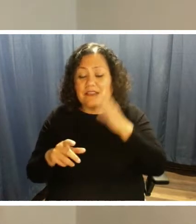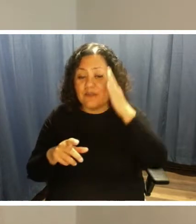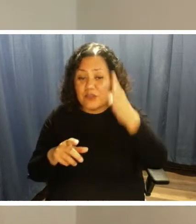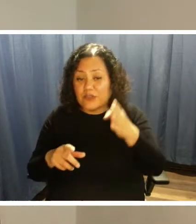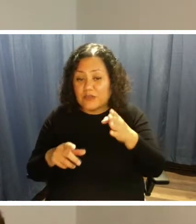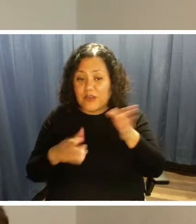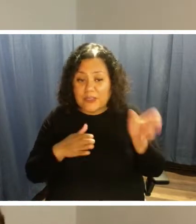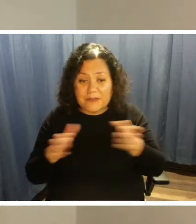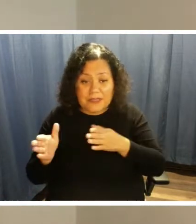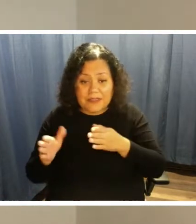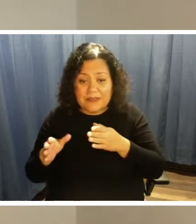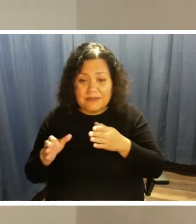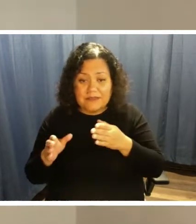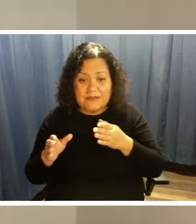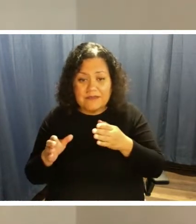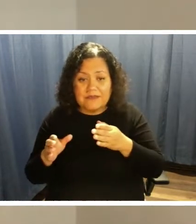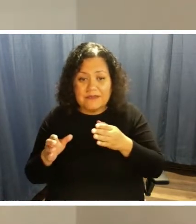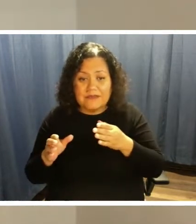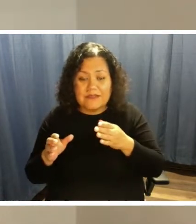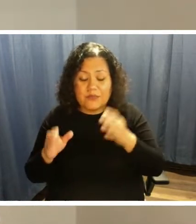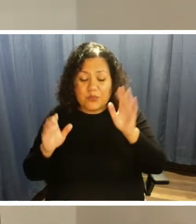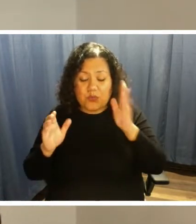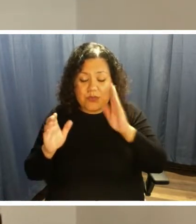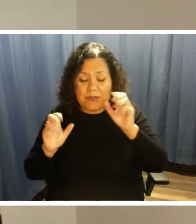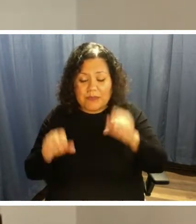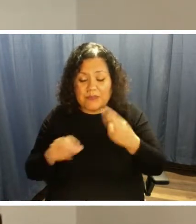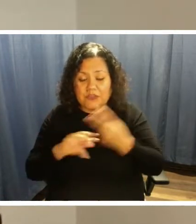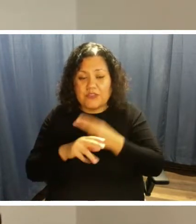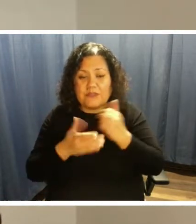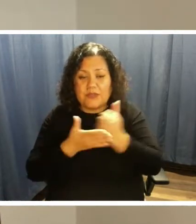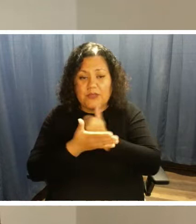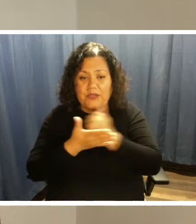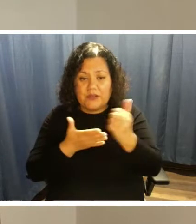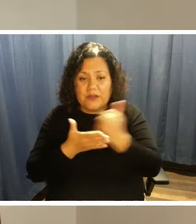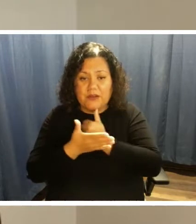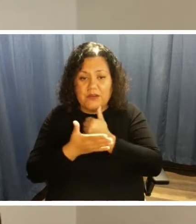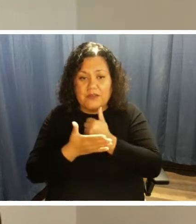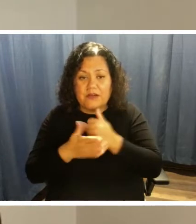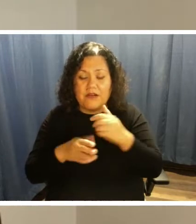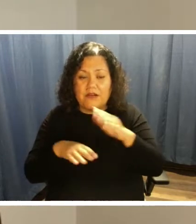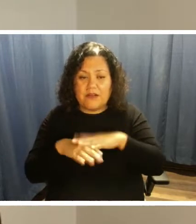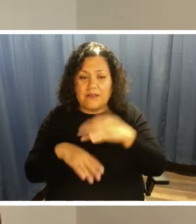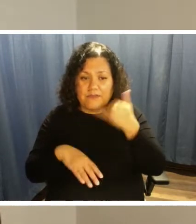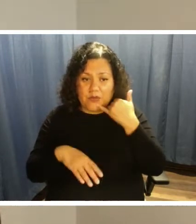using my credit card to pay through the phone on the GoCard instead of having to go down there?